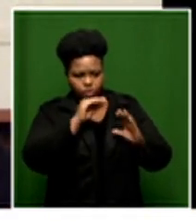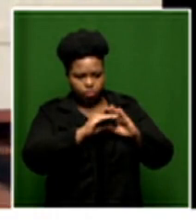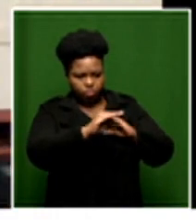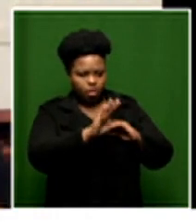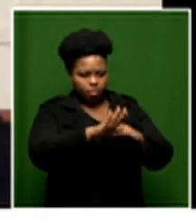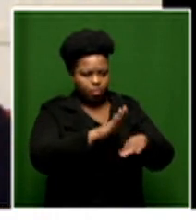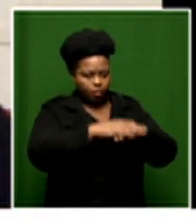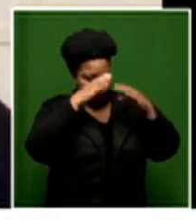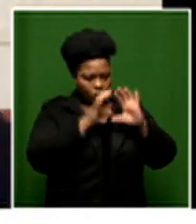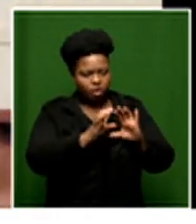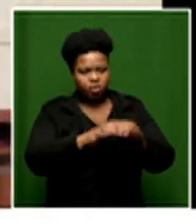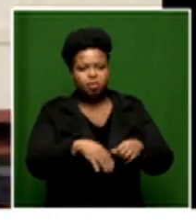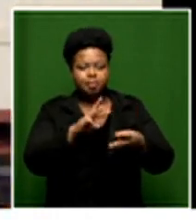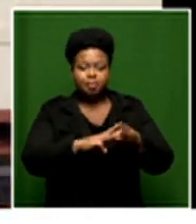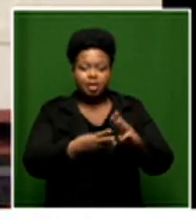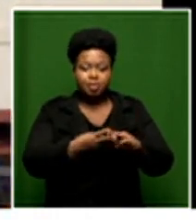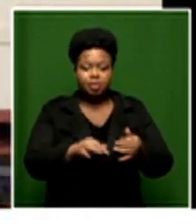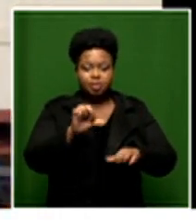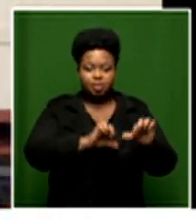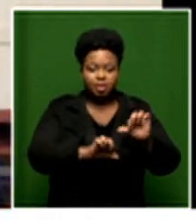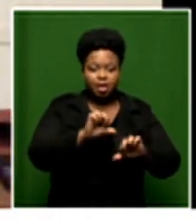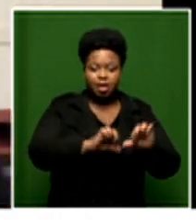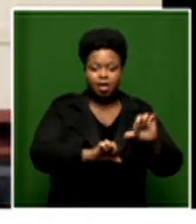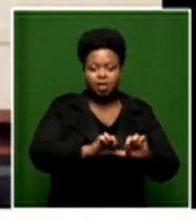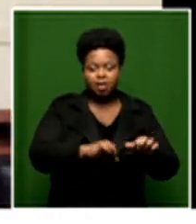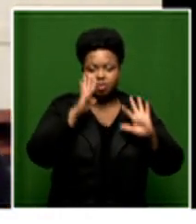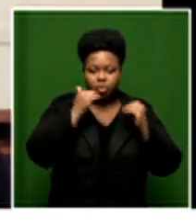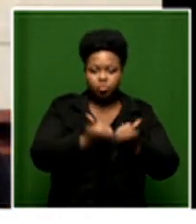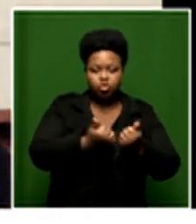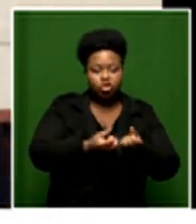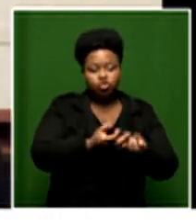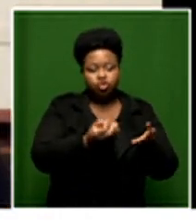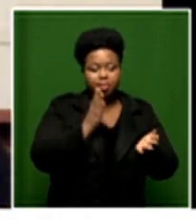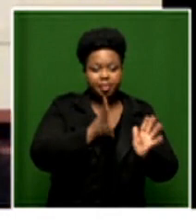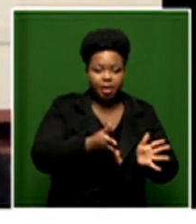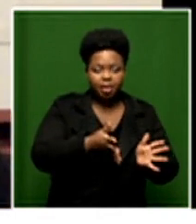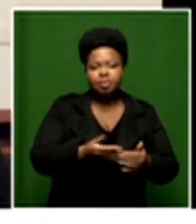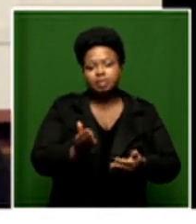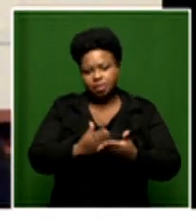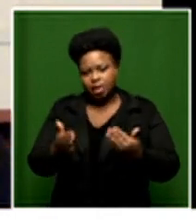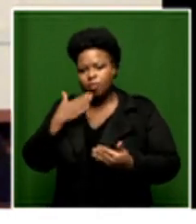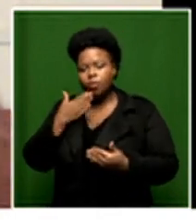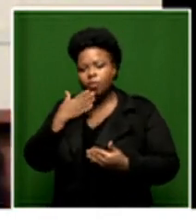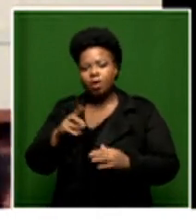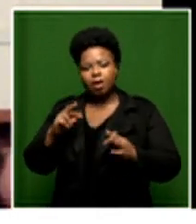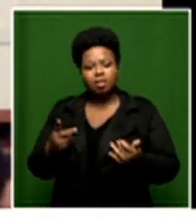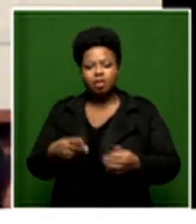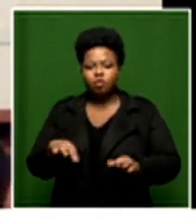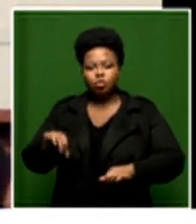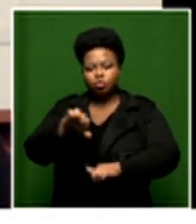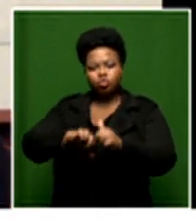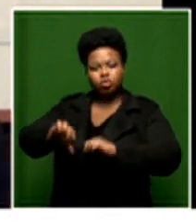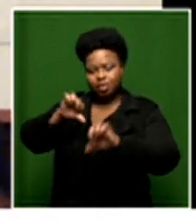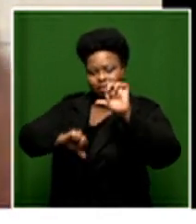maths and sciences education and giving bursaries to those children but give bursaries to children who are in the humanities field because we recognize